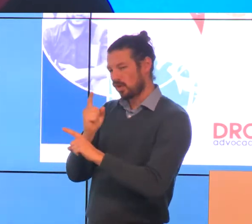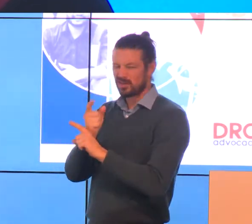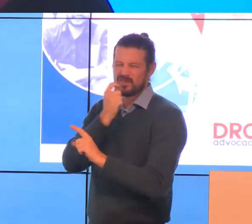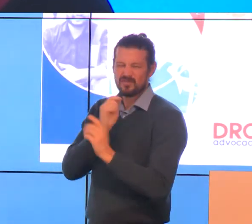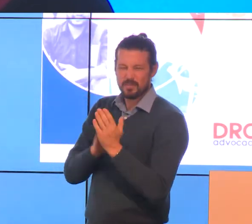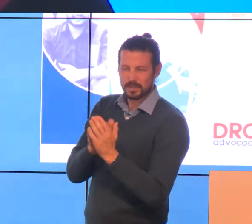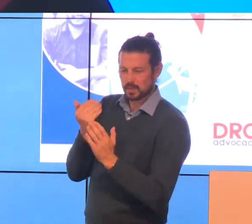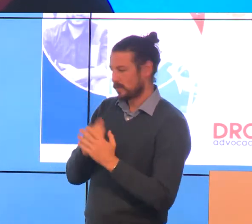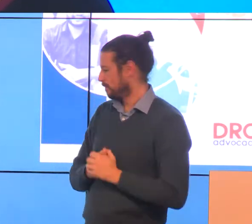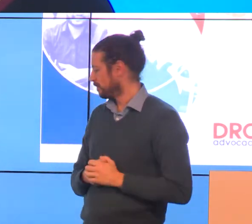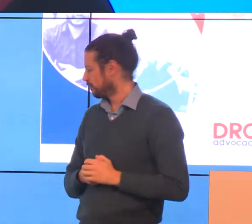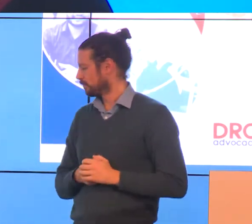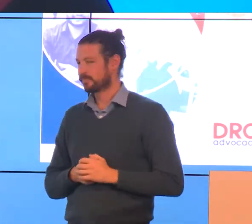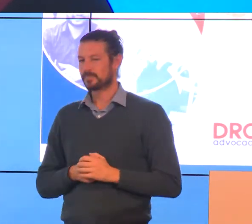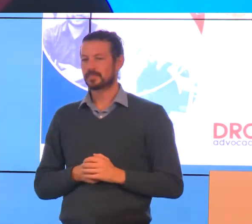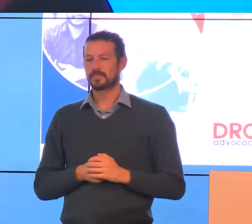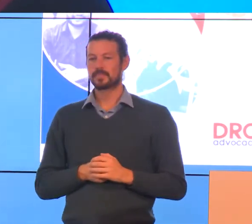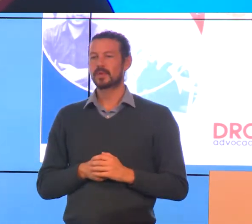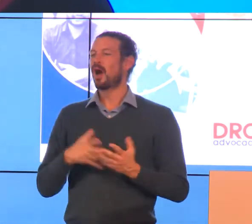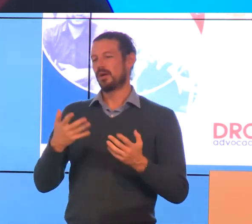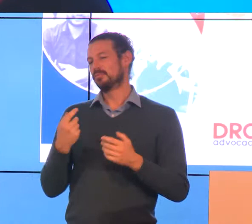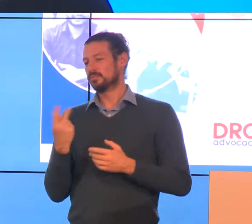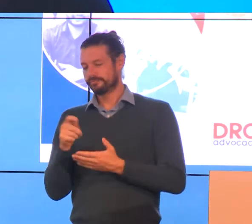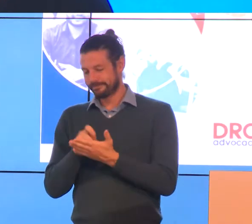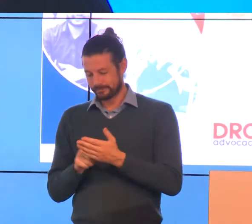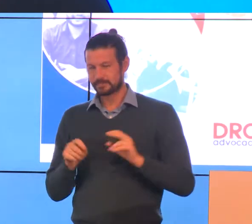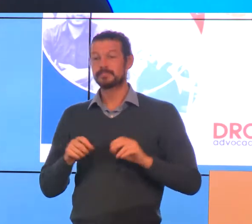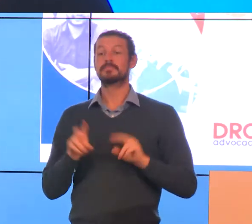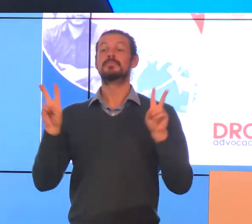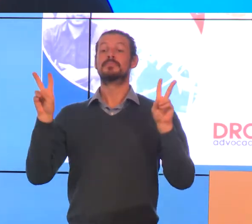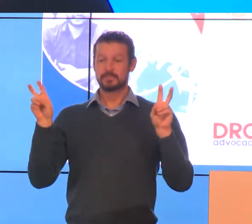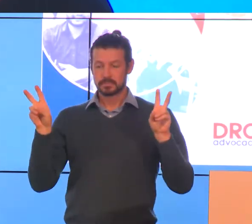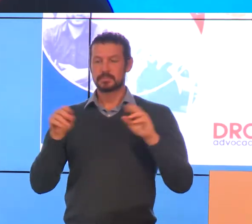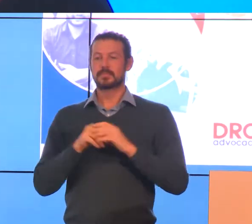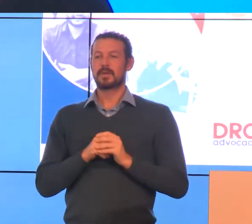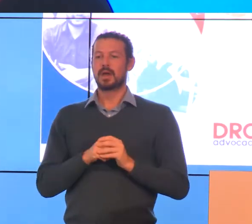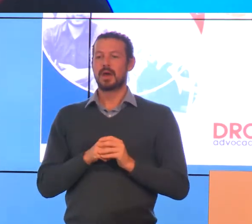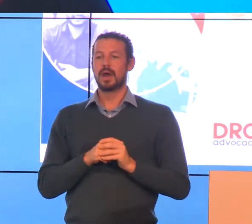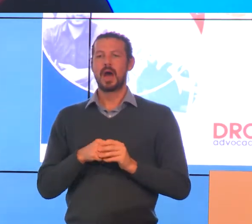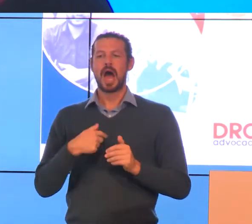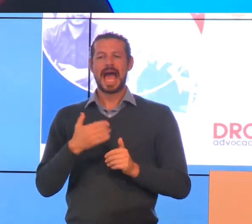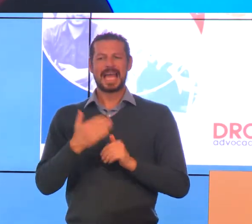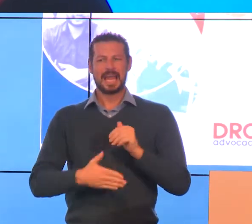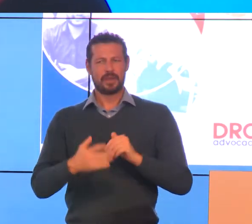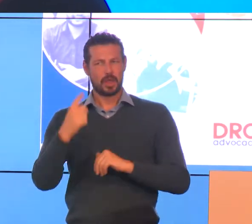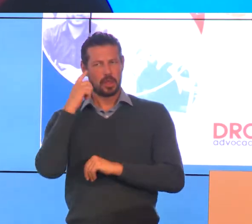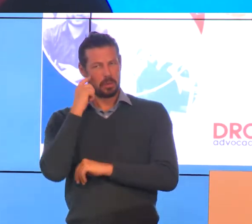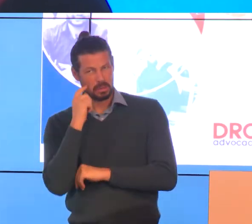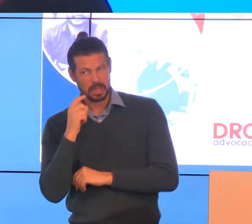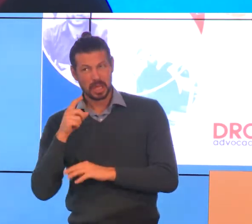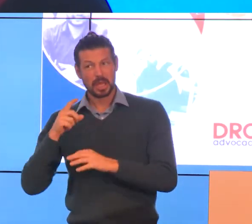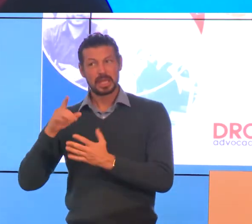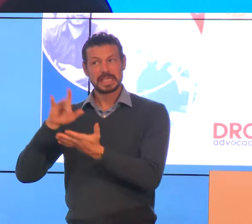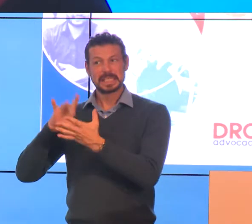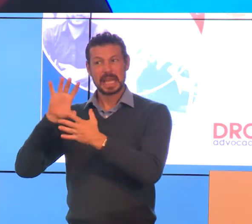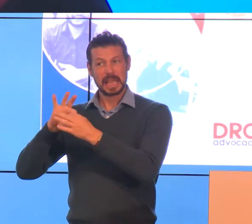months ago to me, or we wrote this down together. I never once questioned whether Centrelink would accept my